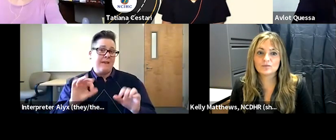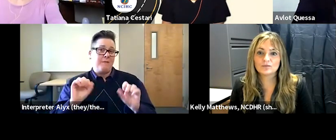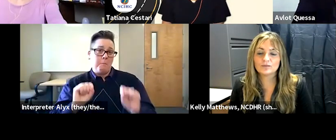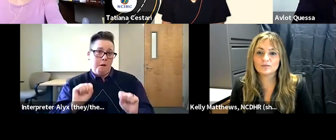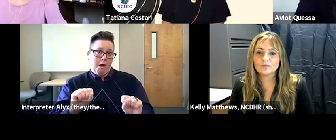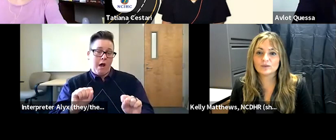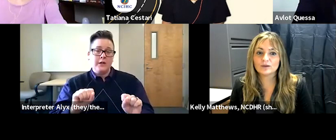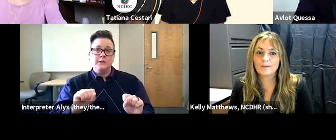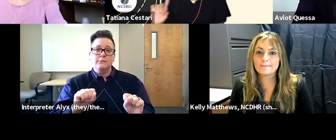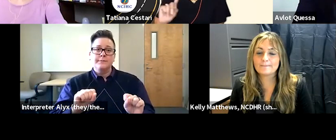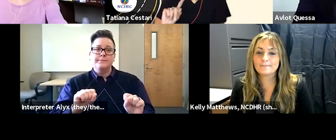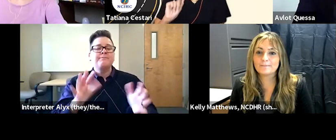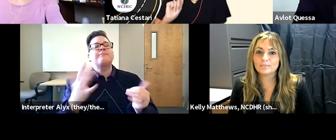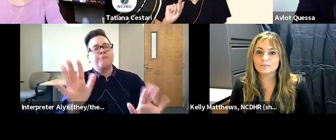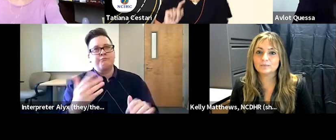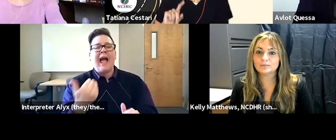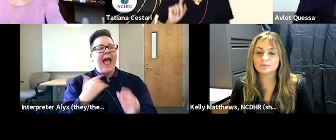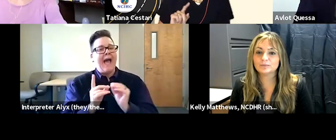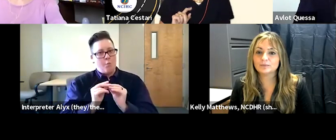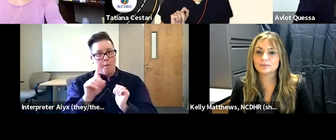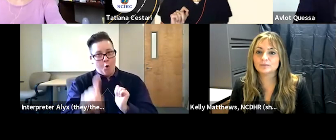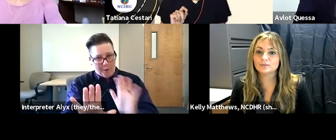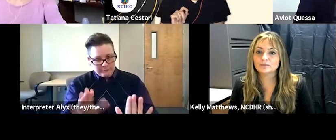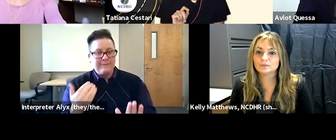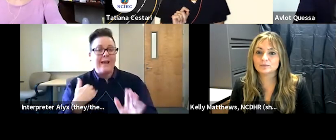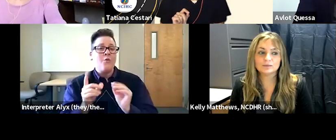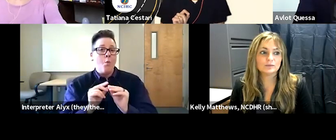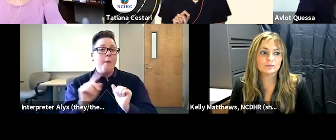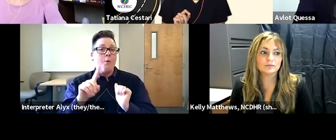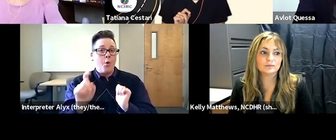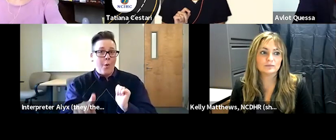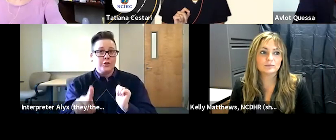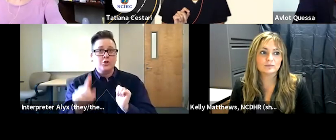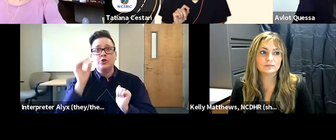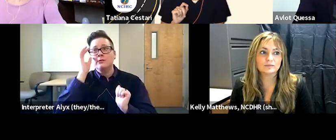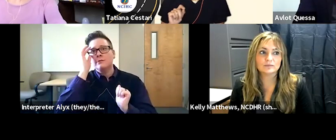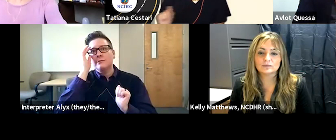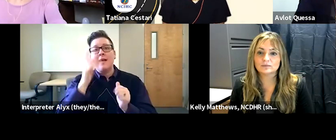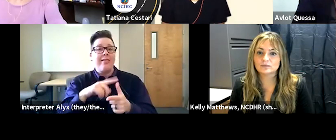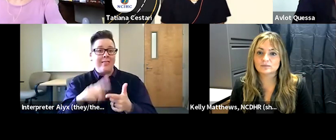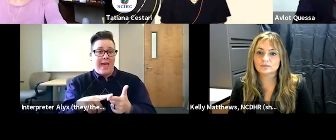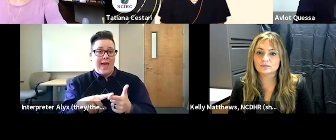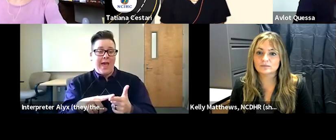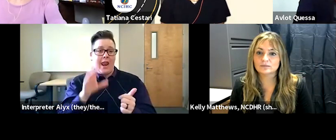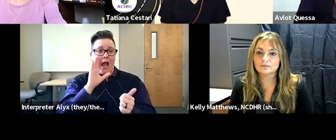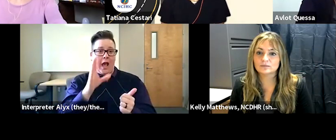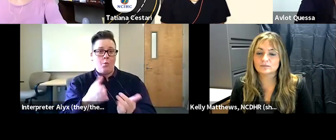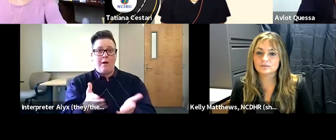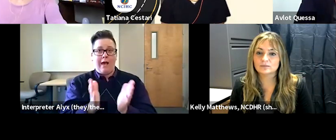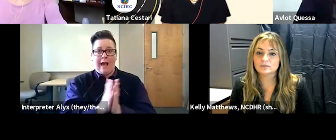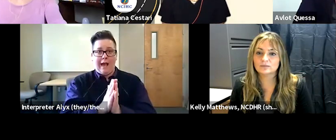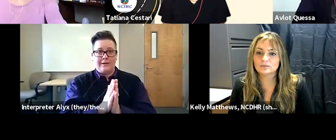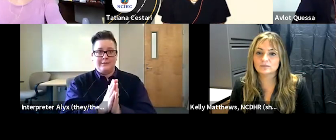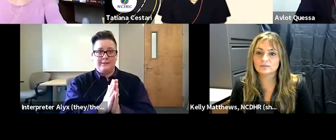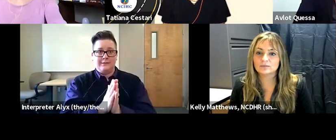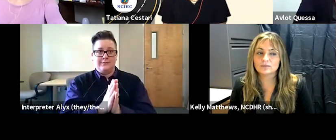um i have one more question let me just say this i have one more question and uh then i'm going to ask one of our